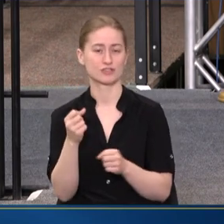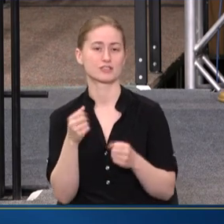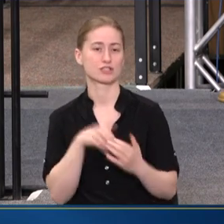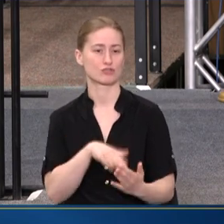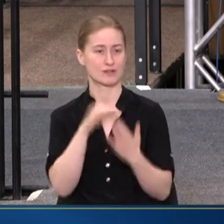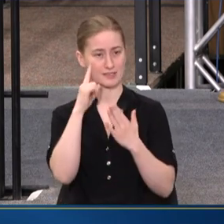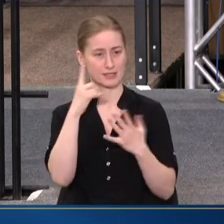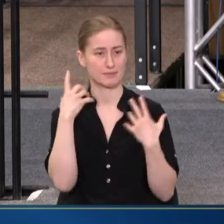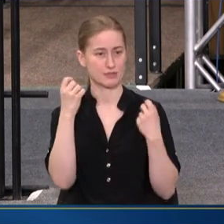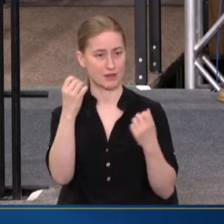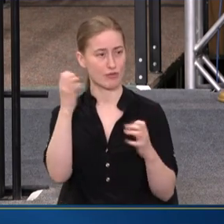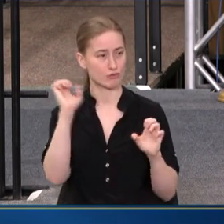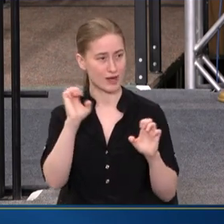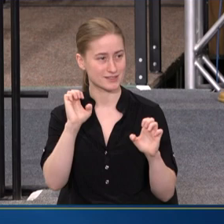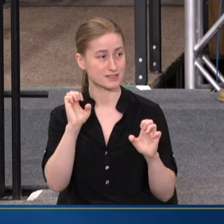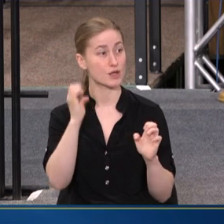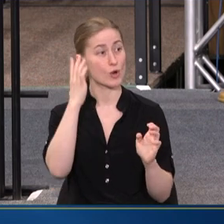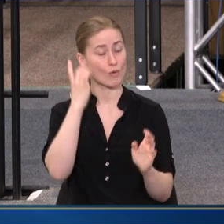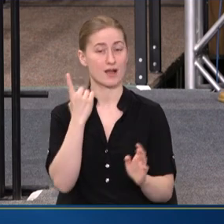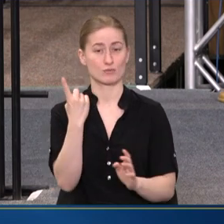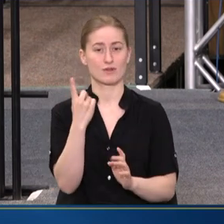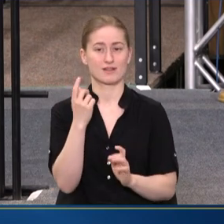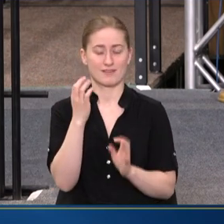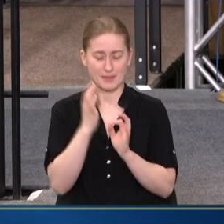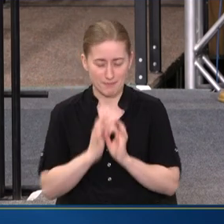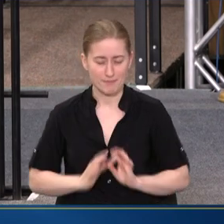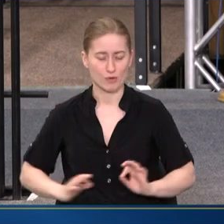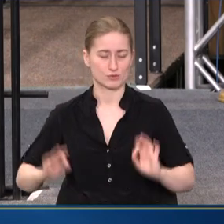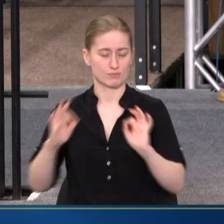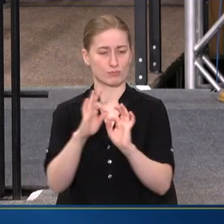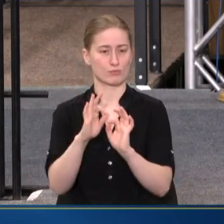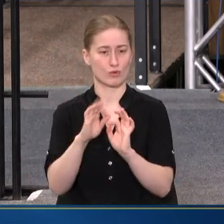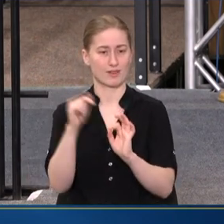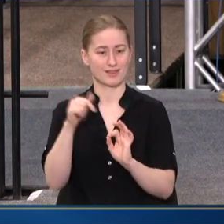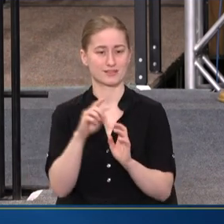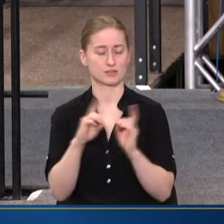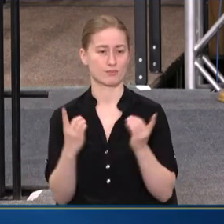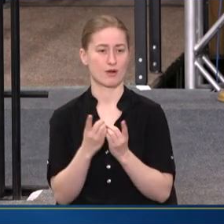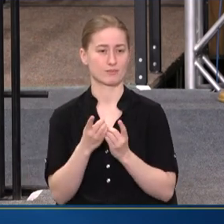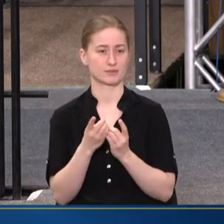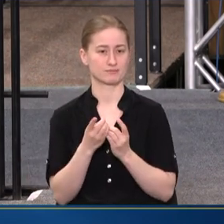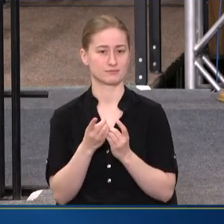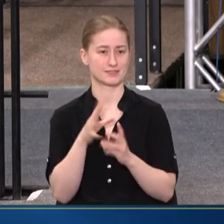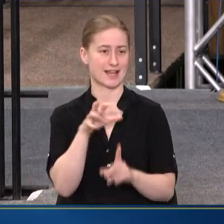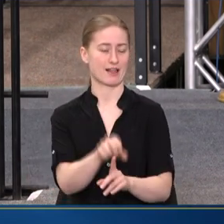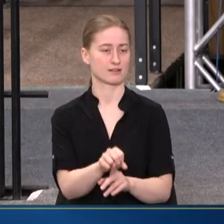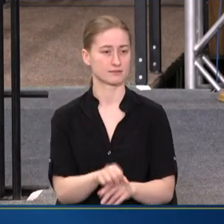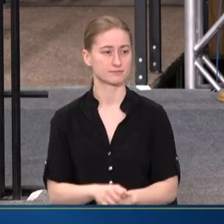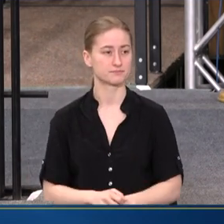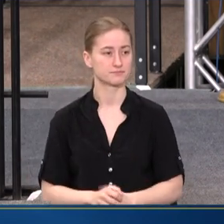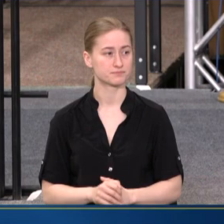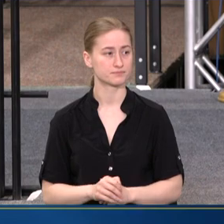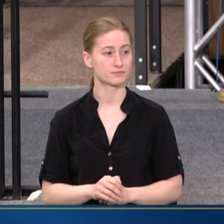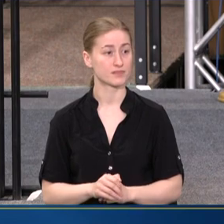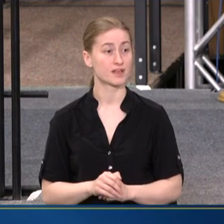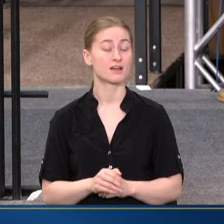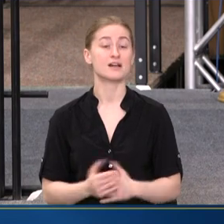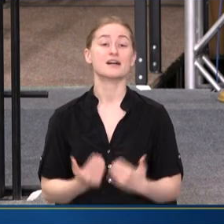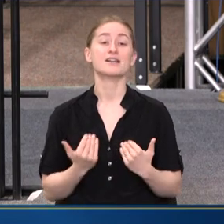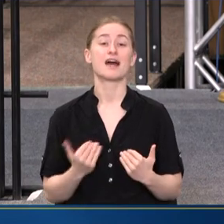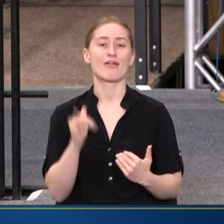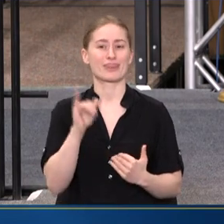HEALTH CRISIS. AND WHY IT IS ONE OF THE MOST IMPORTANT THINGS THIS DEPARTMENT IS TACKLING. NOW, THAT'S